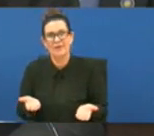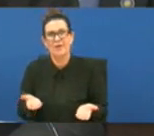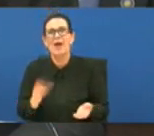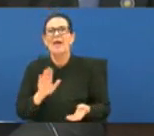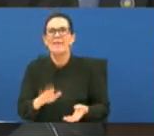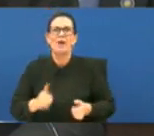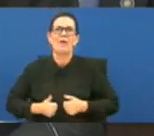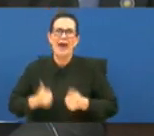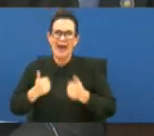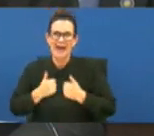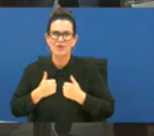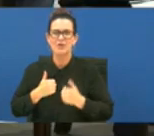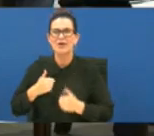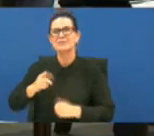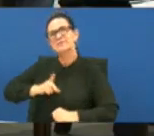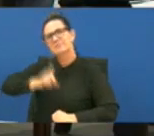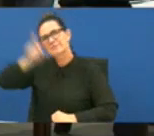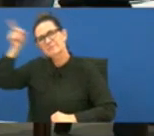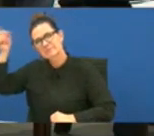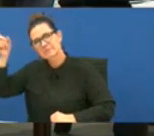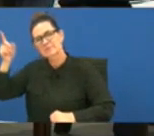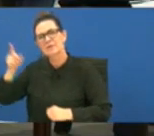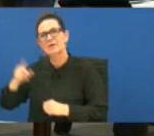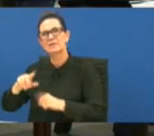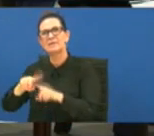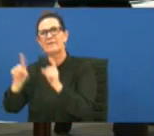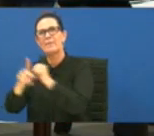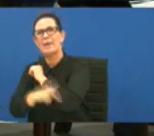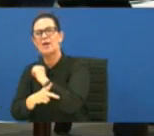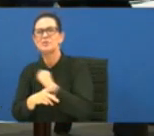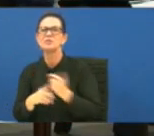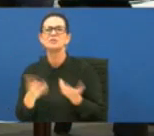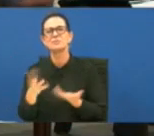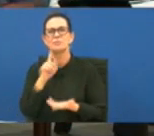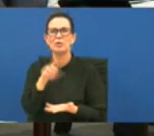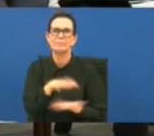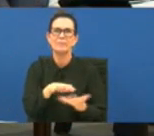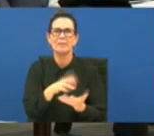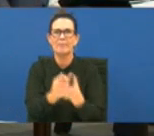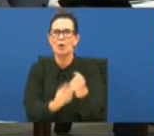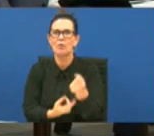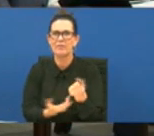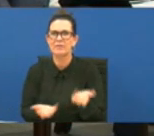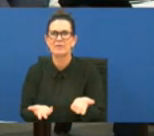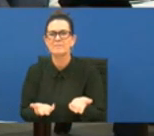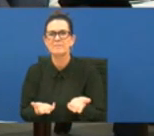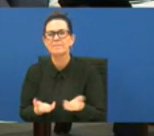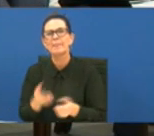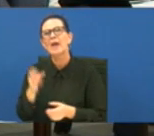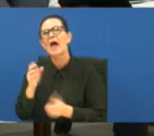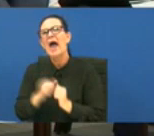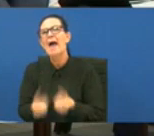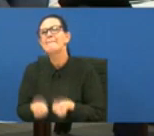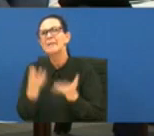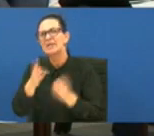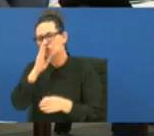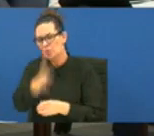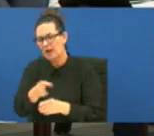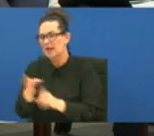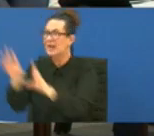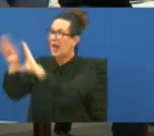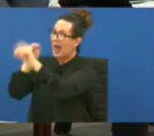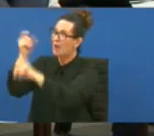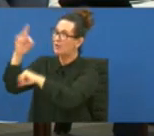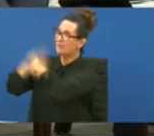outside of the parish a combination of both combination of both what's the percentages that we're bringing directly out of the parish